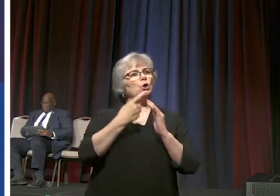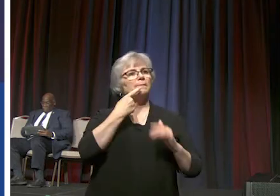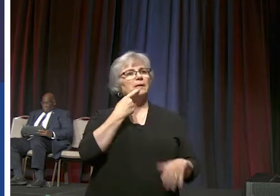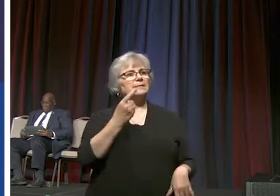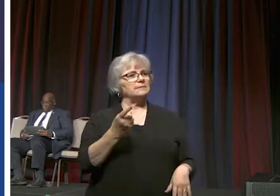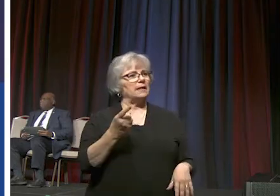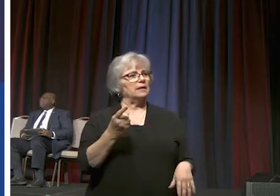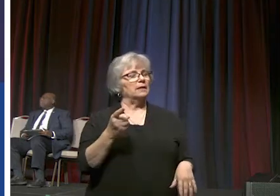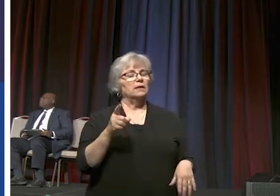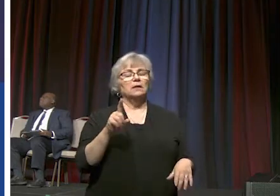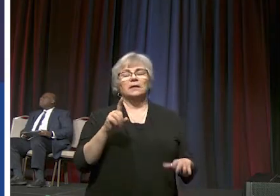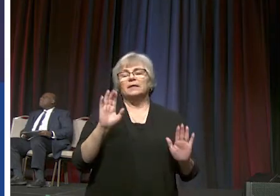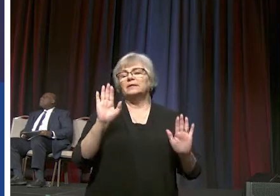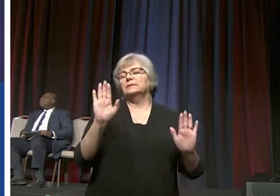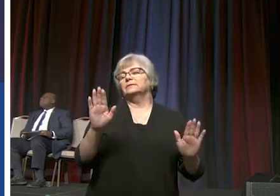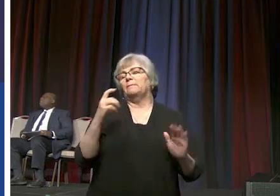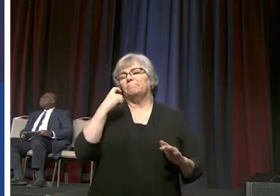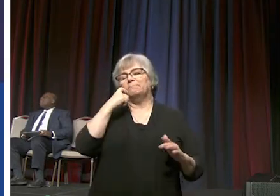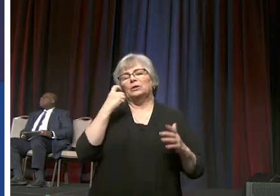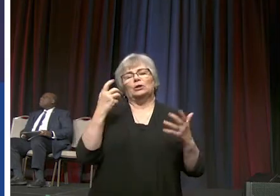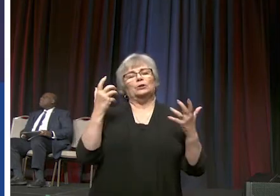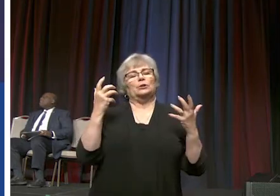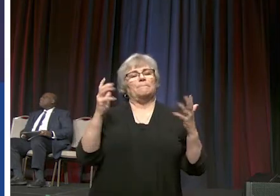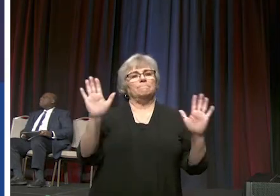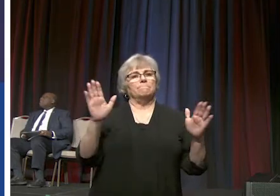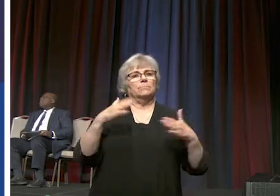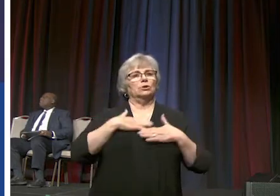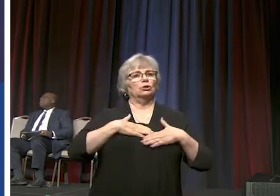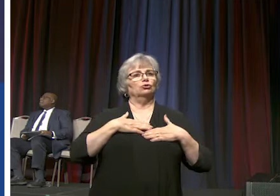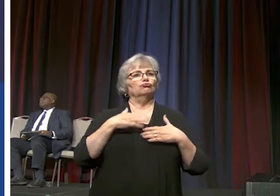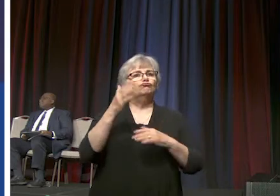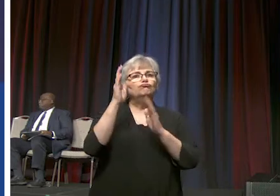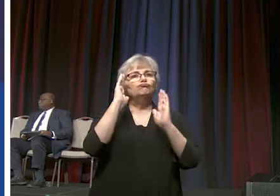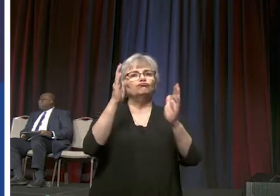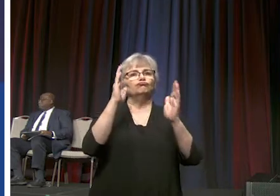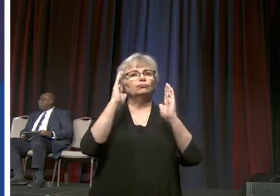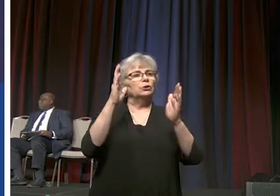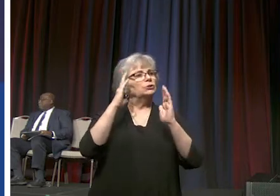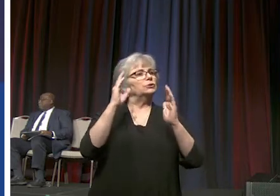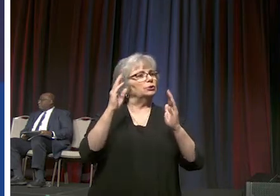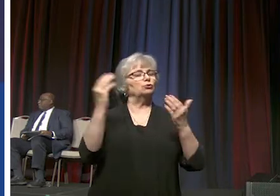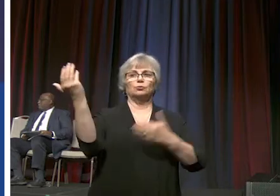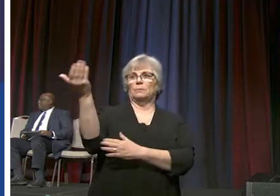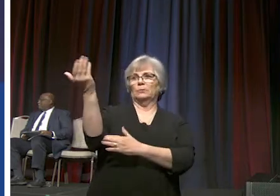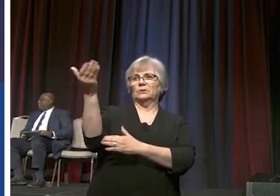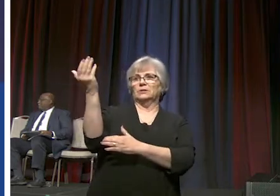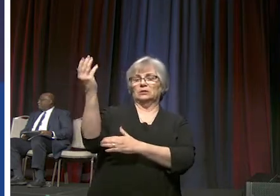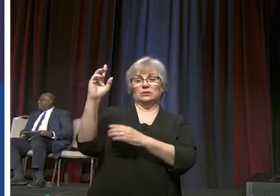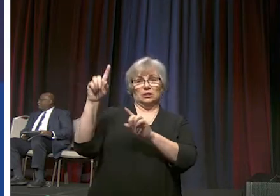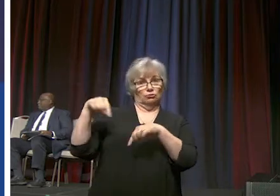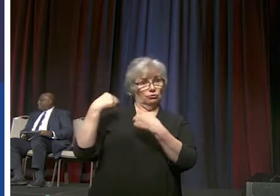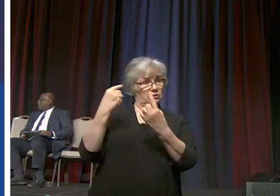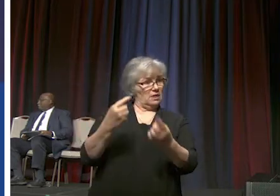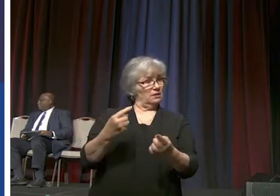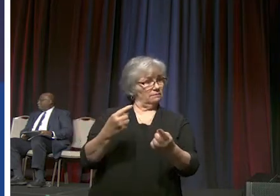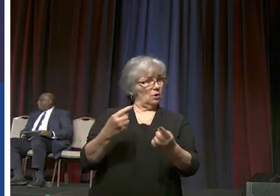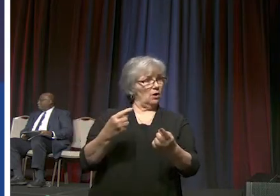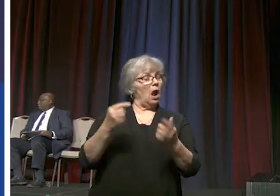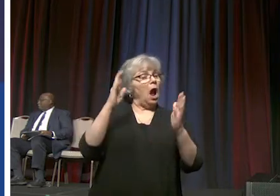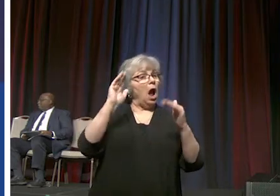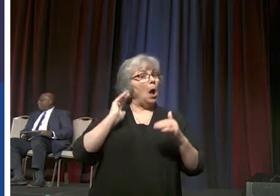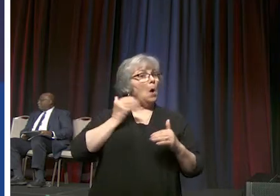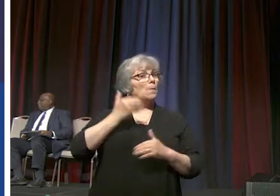it has been a pleasure listening to the presentations that have come thus far and I hope that our